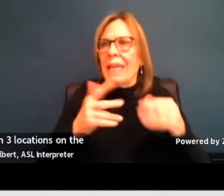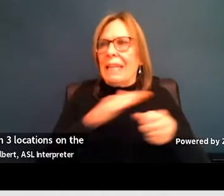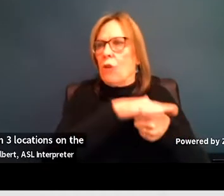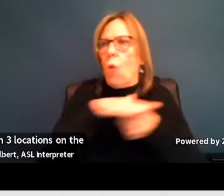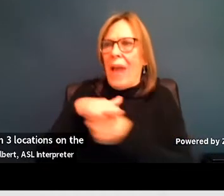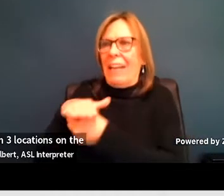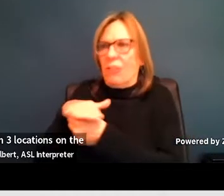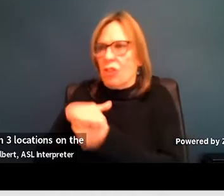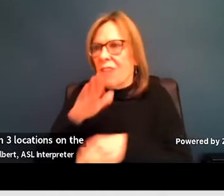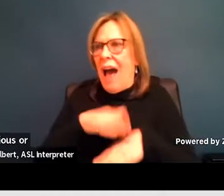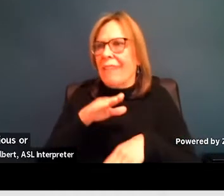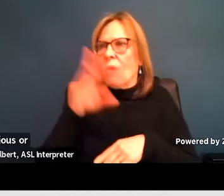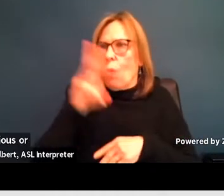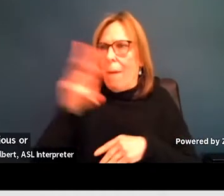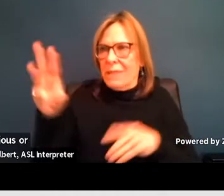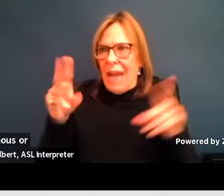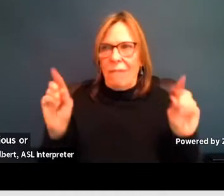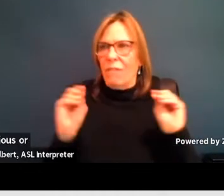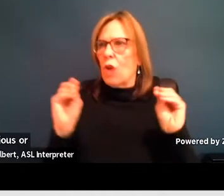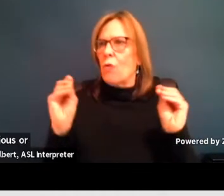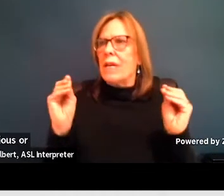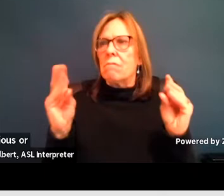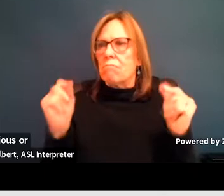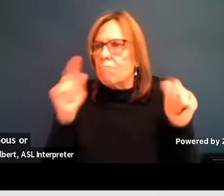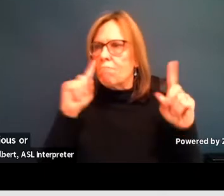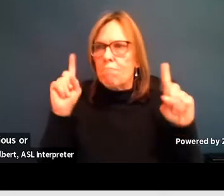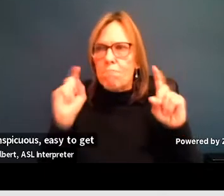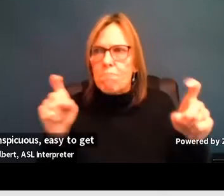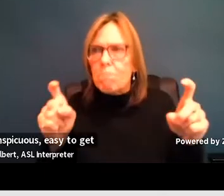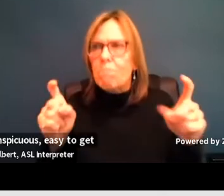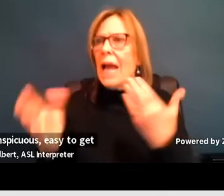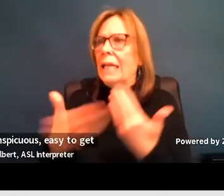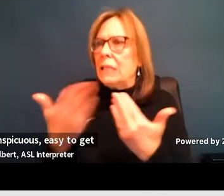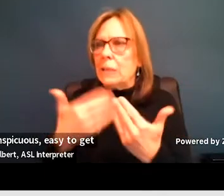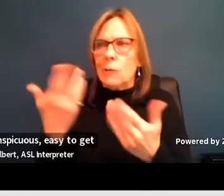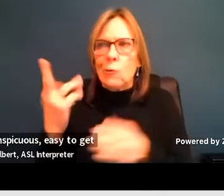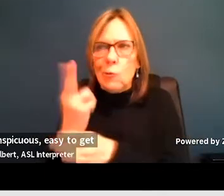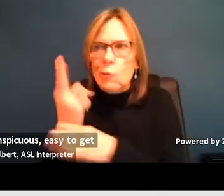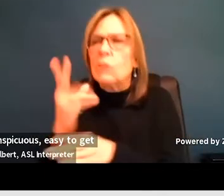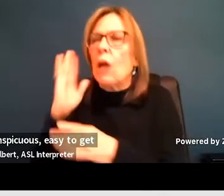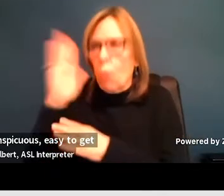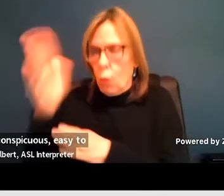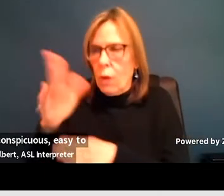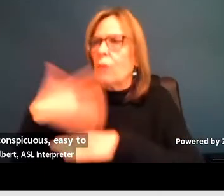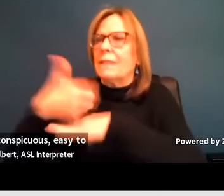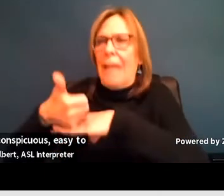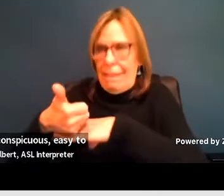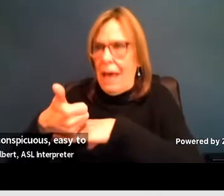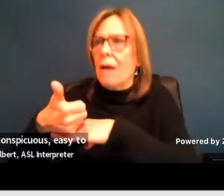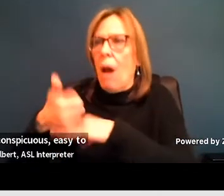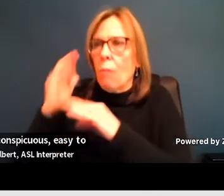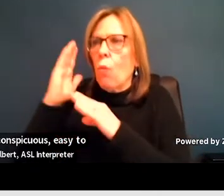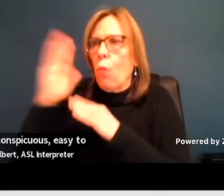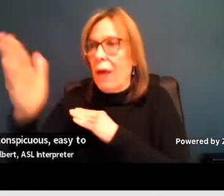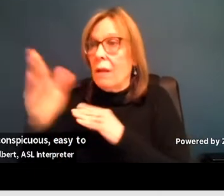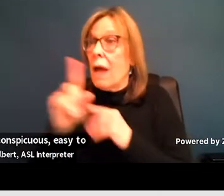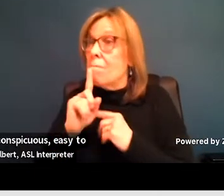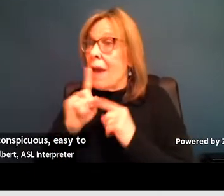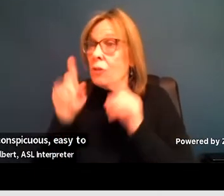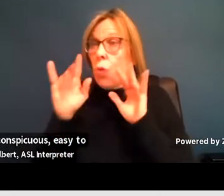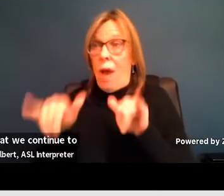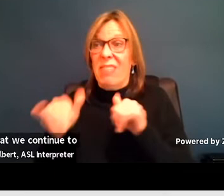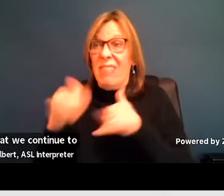very, um, conspicuous, easy to get to. Uh, and, uh, we will make sure that we continue to leverage that